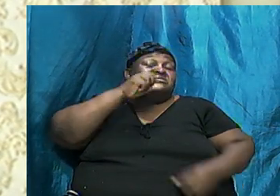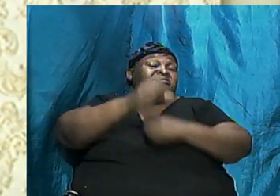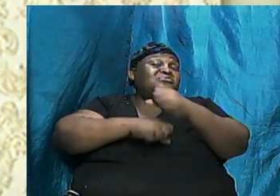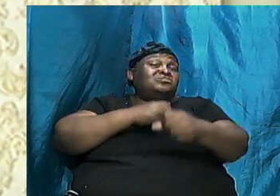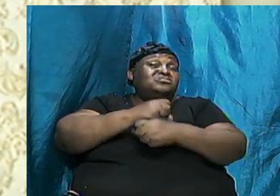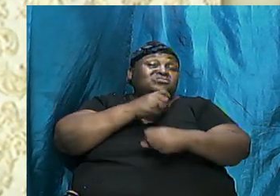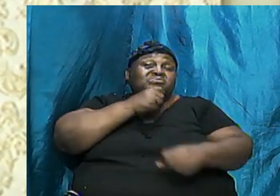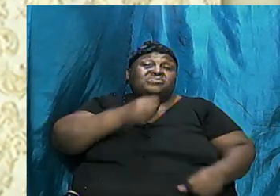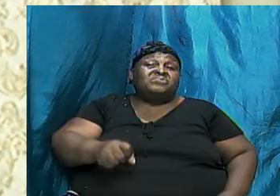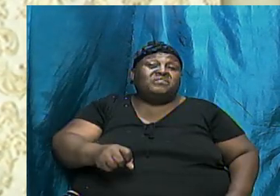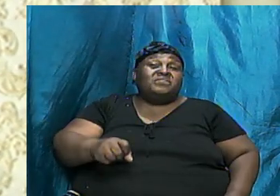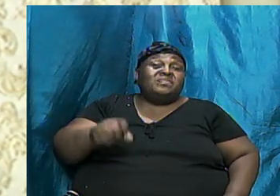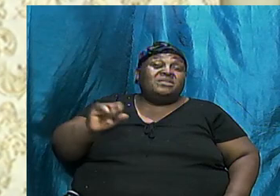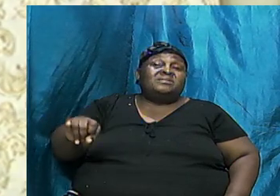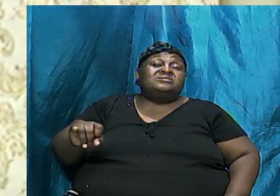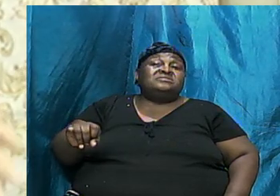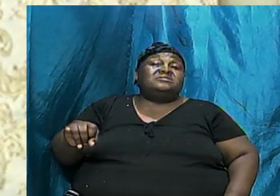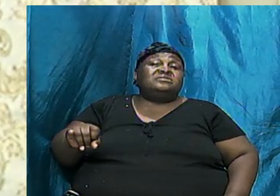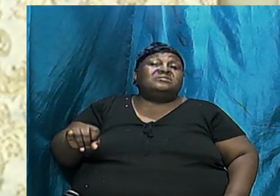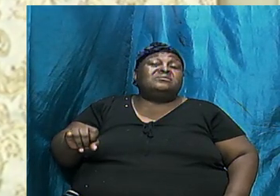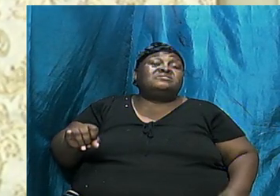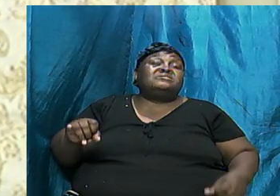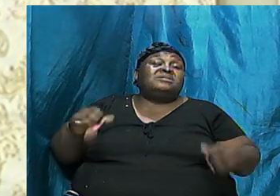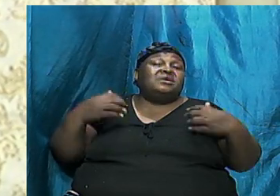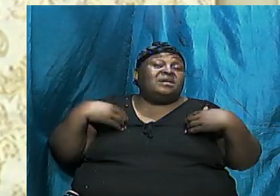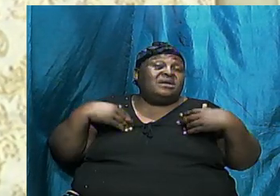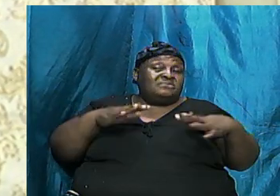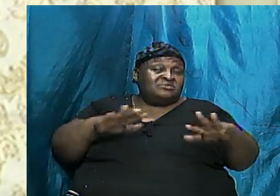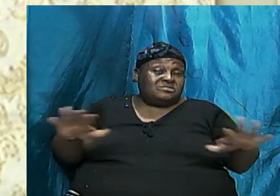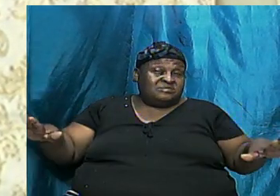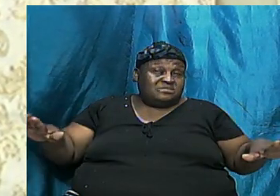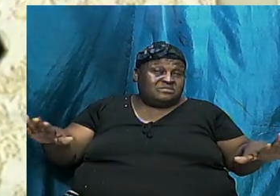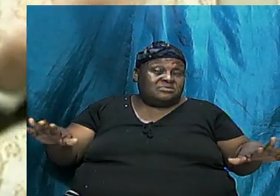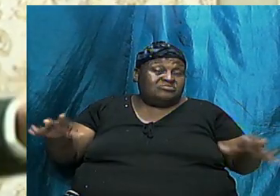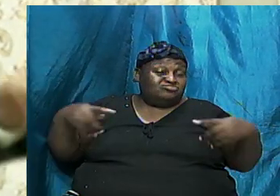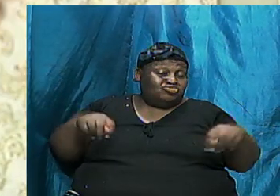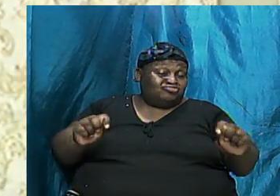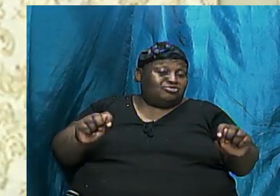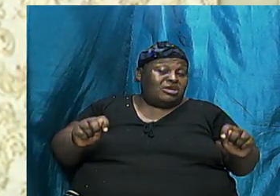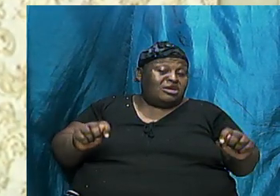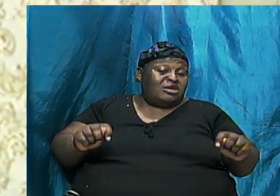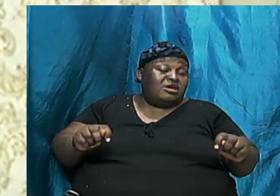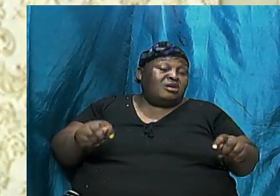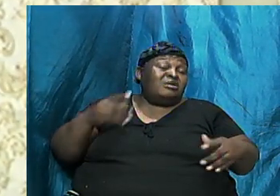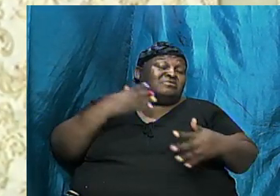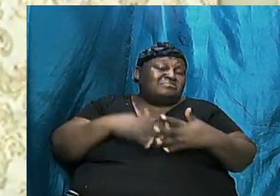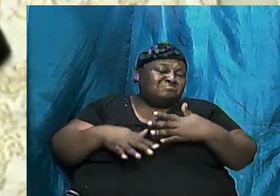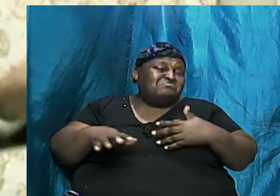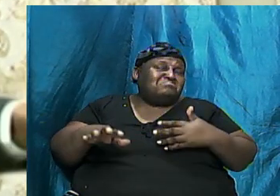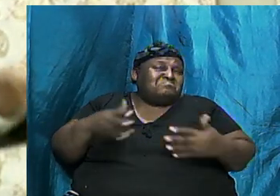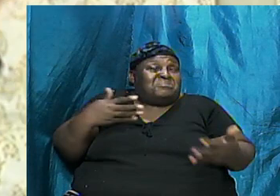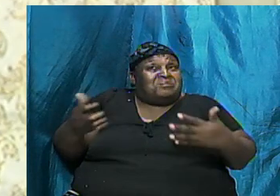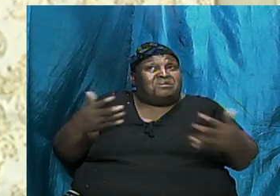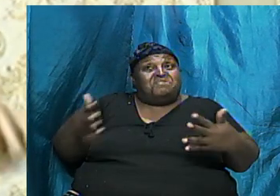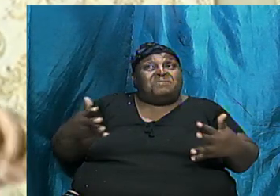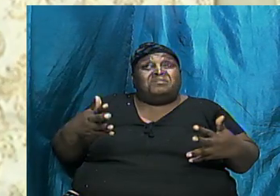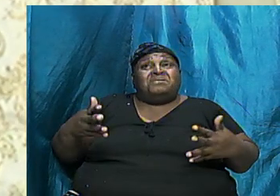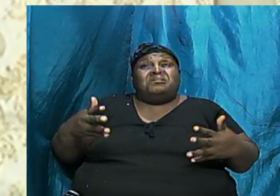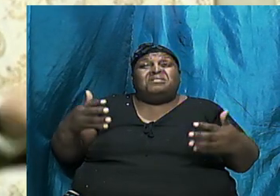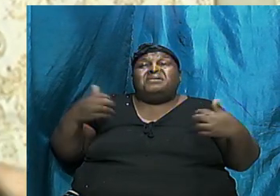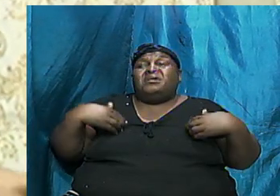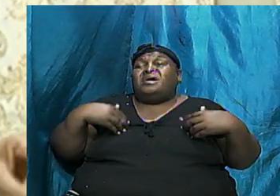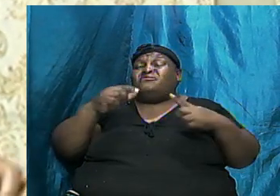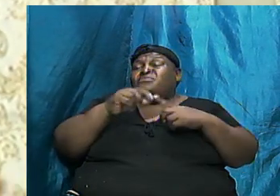That still Could have children So she tried From before They were trying And they might Have gotten word That they would have Had